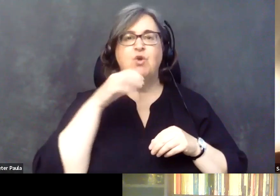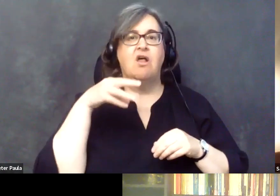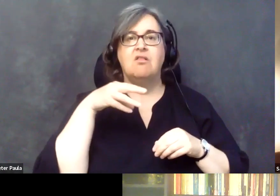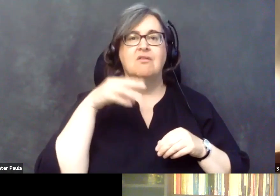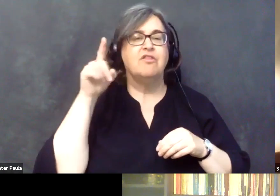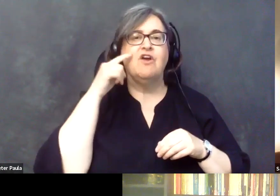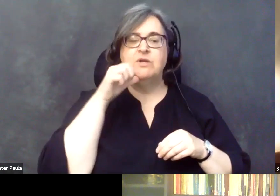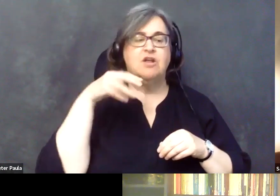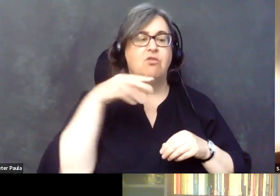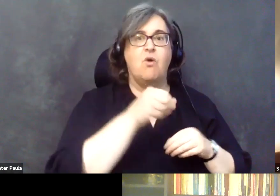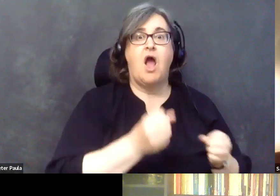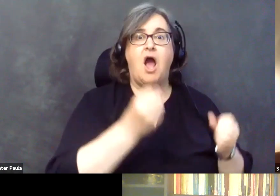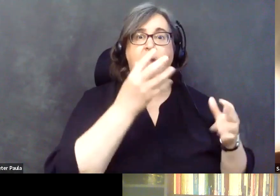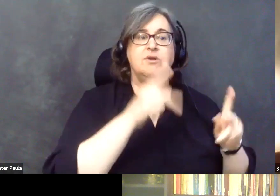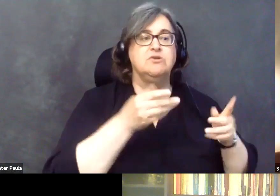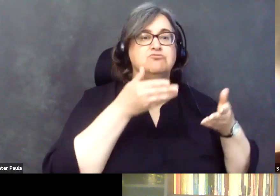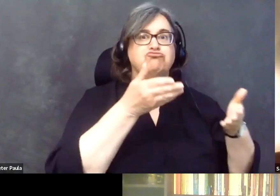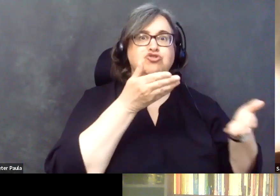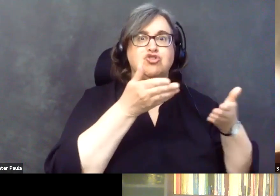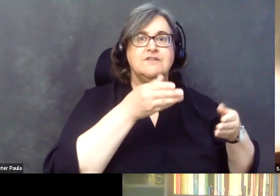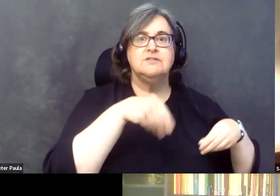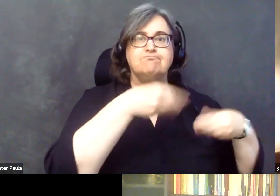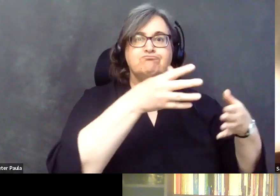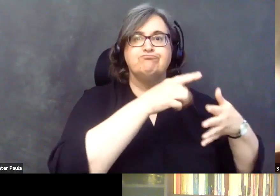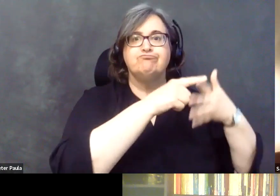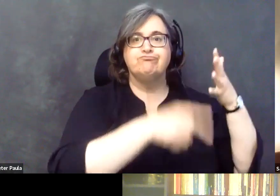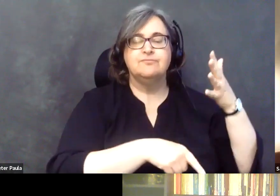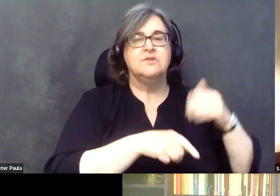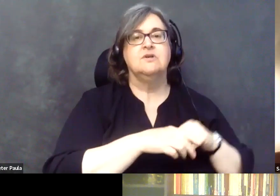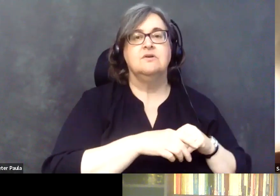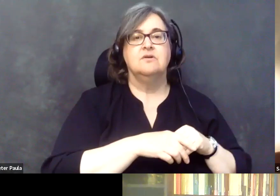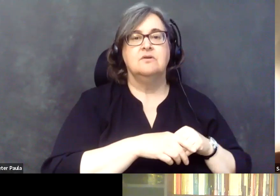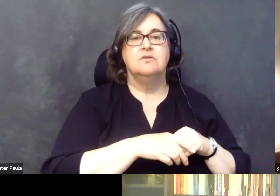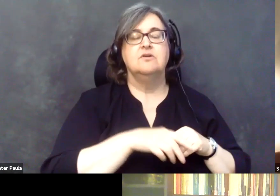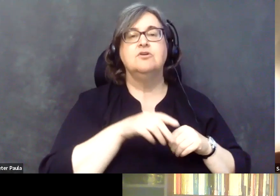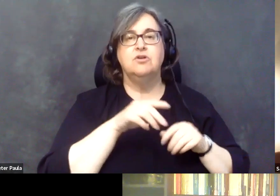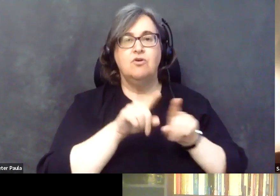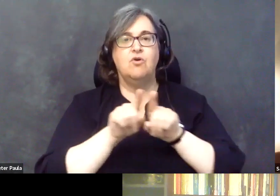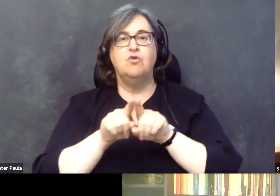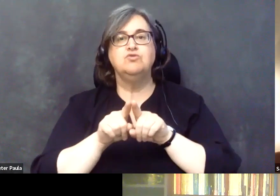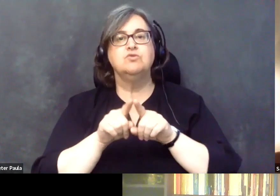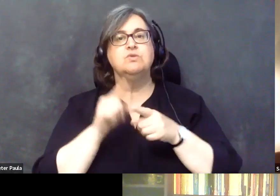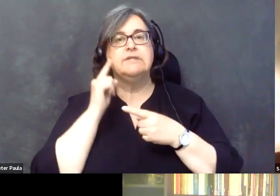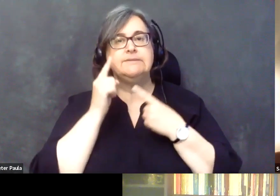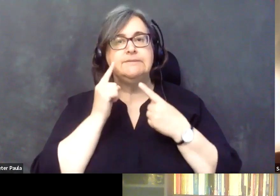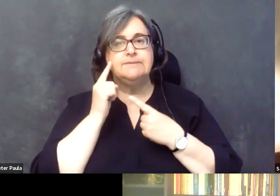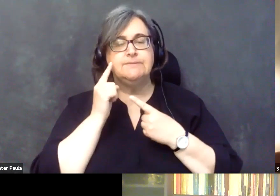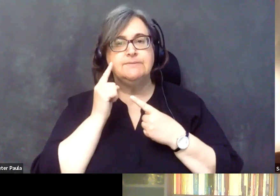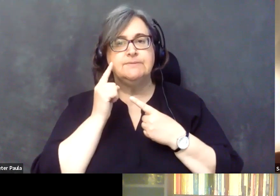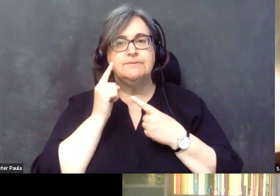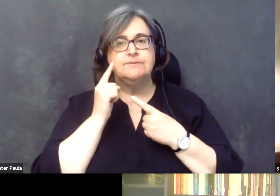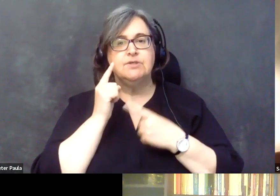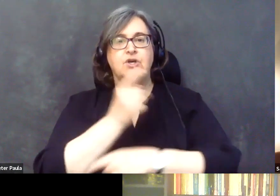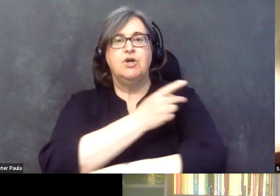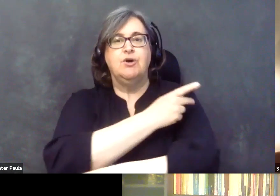services you're rendering, it also took into account of the